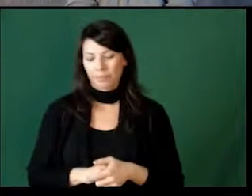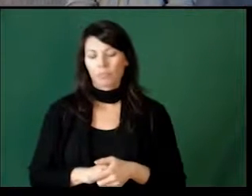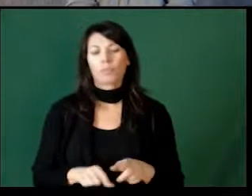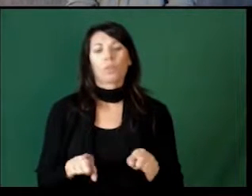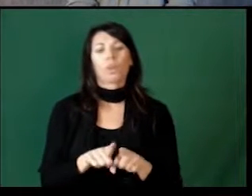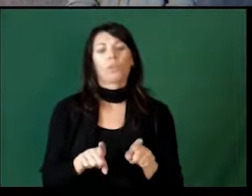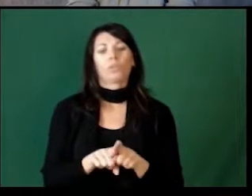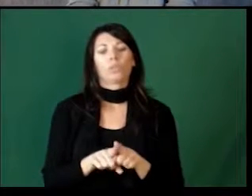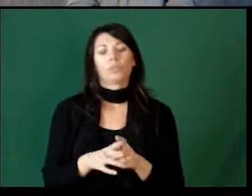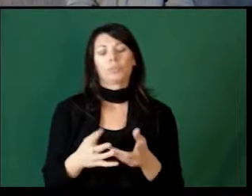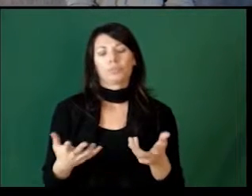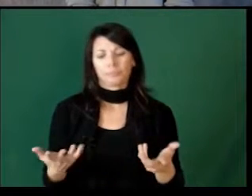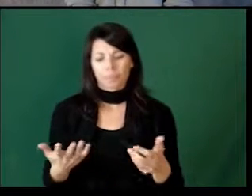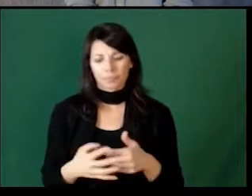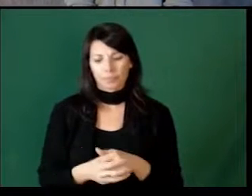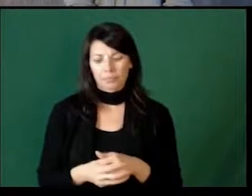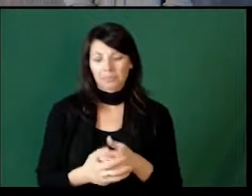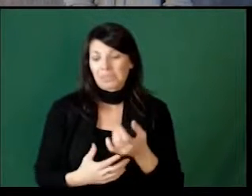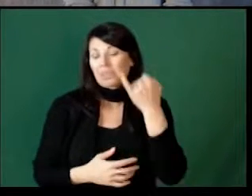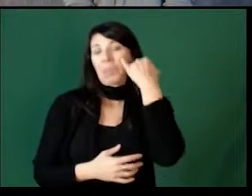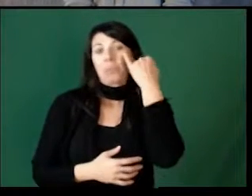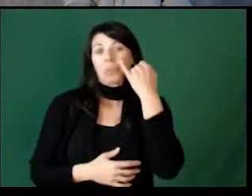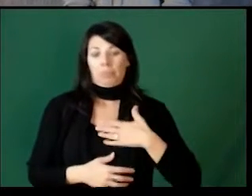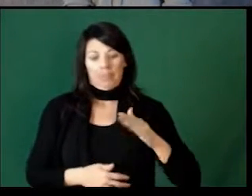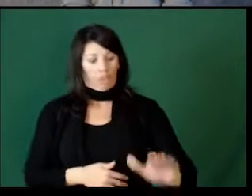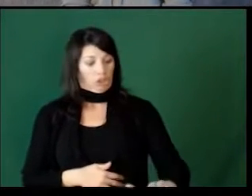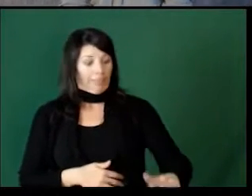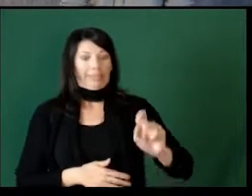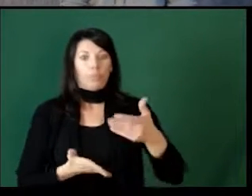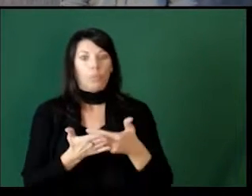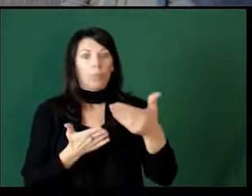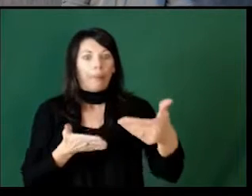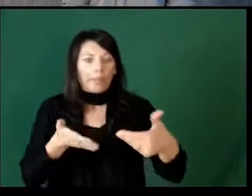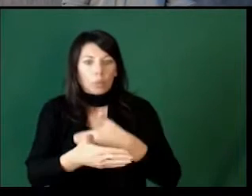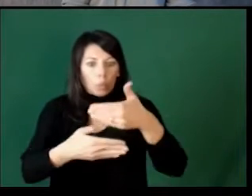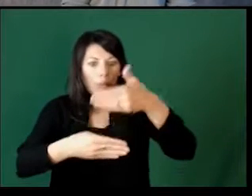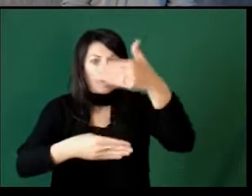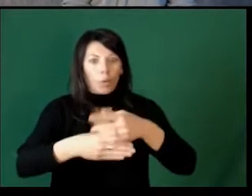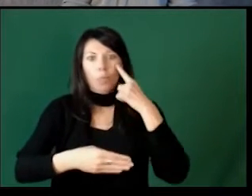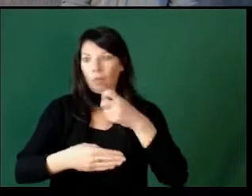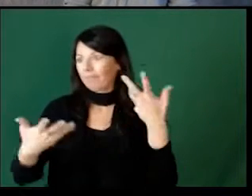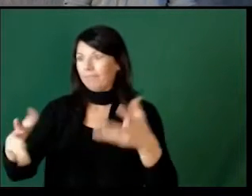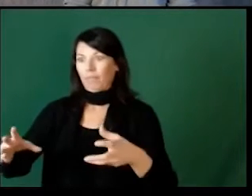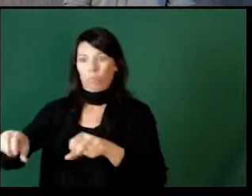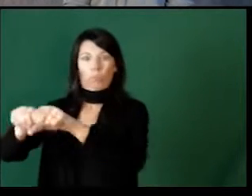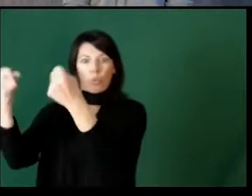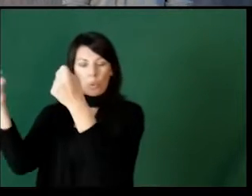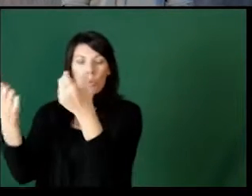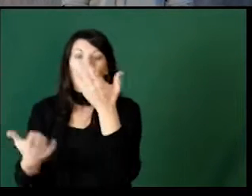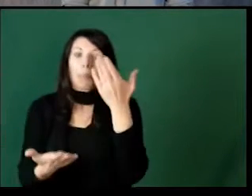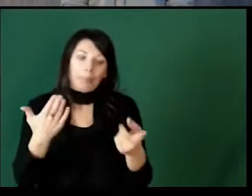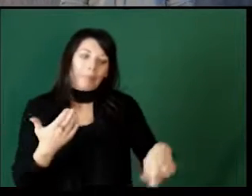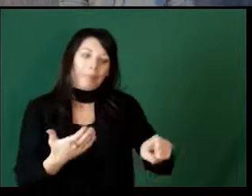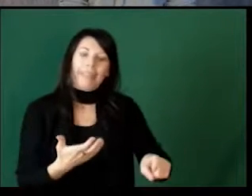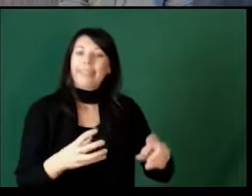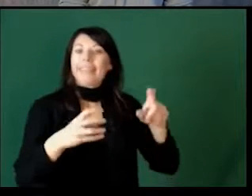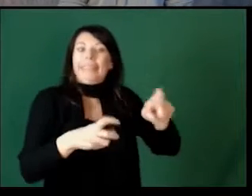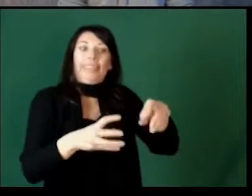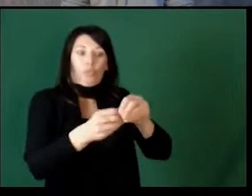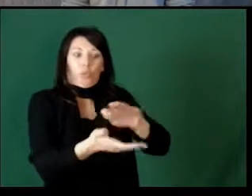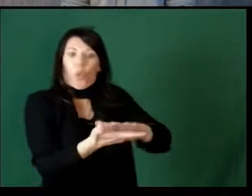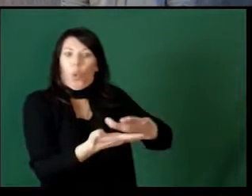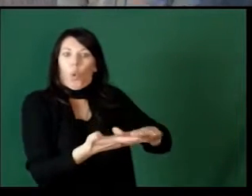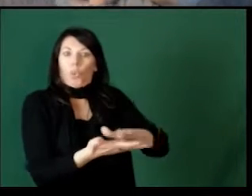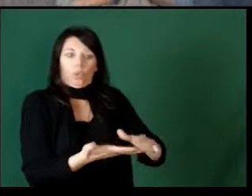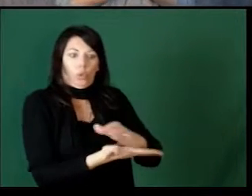Aligning with that is making a plan with help from others. If my child needs to buy a new window, needs to come up with that money, they may need chores